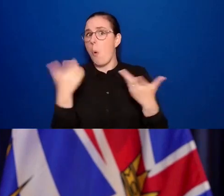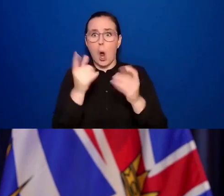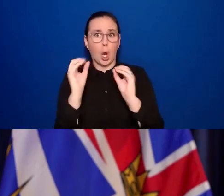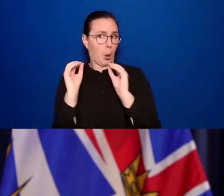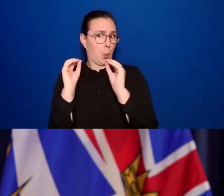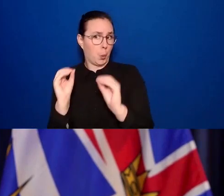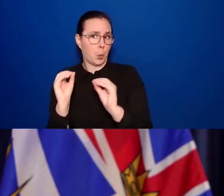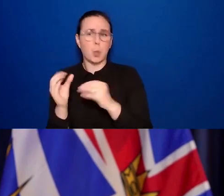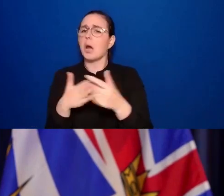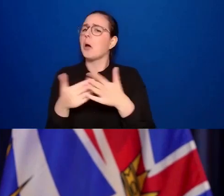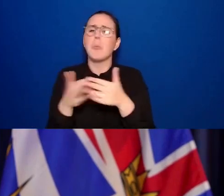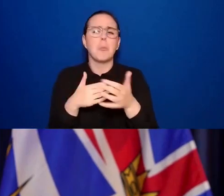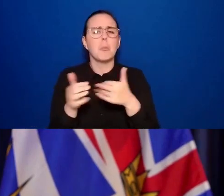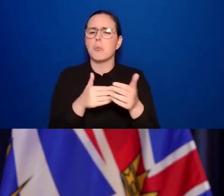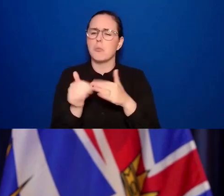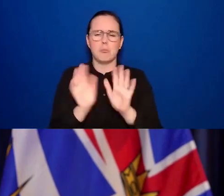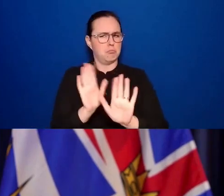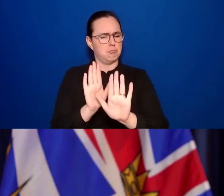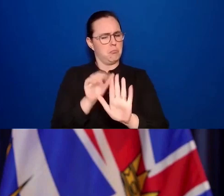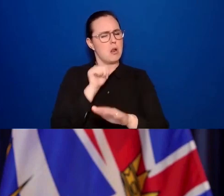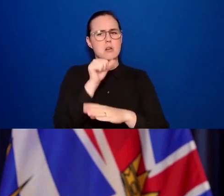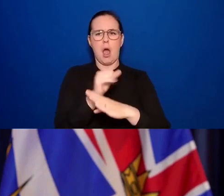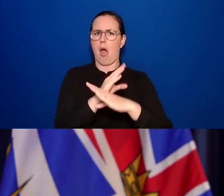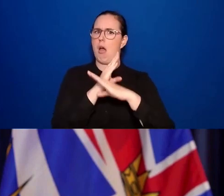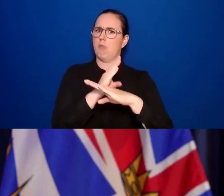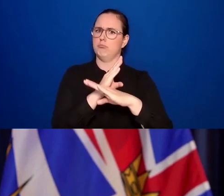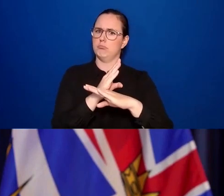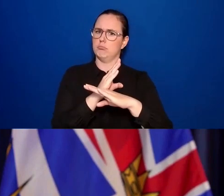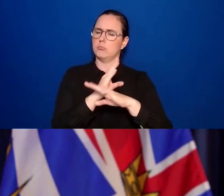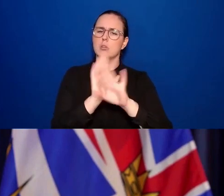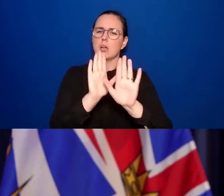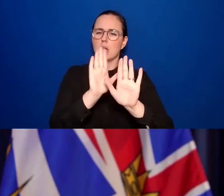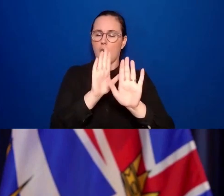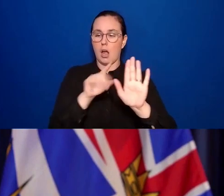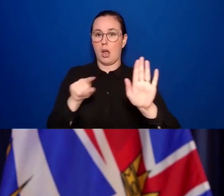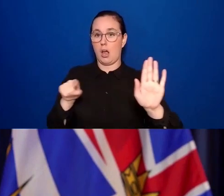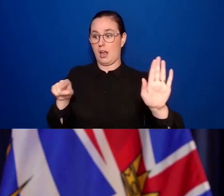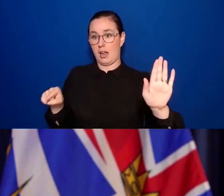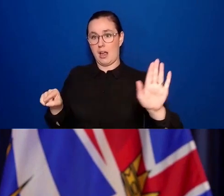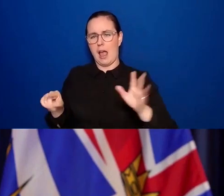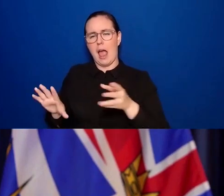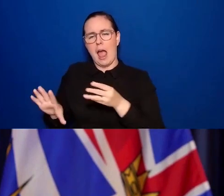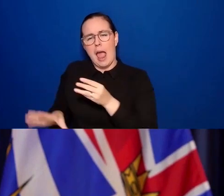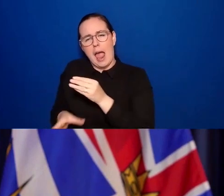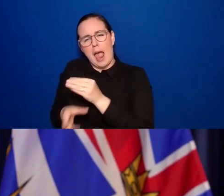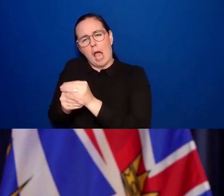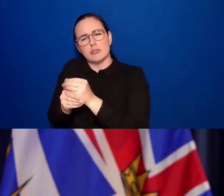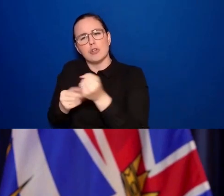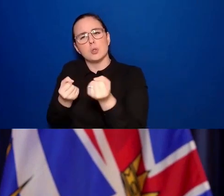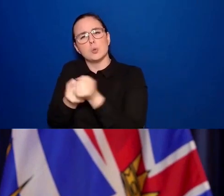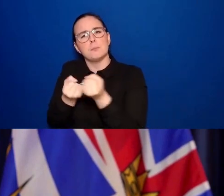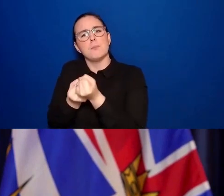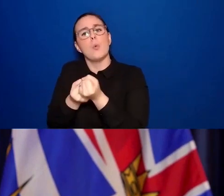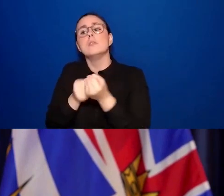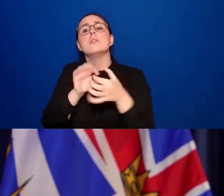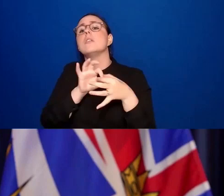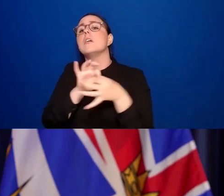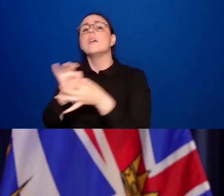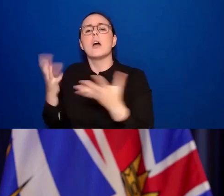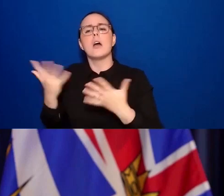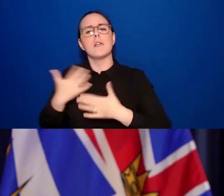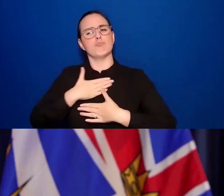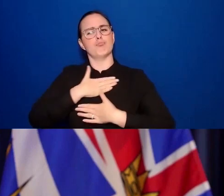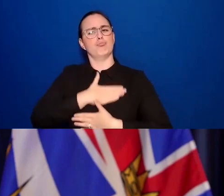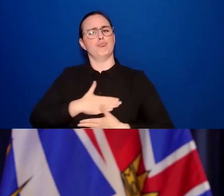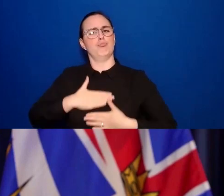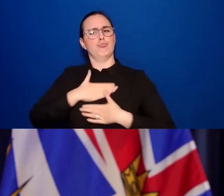what you're able to do, and those are the things that most of us enjoy so much. So let's focus on that, let's focus on making sure we get those numbers